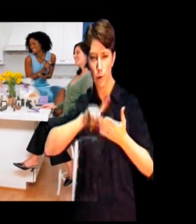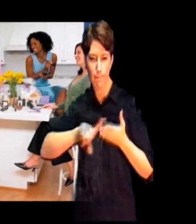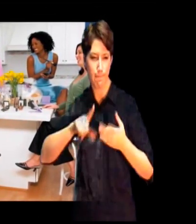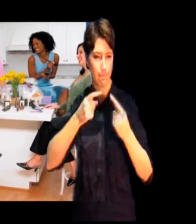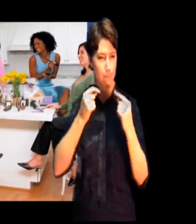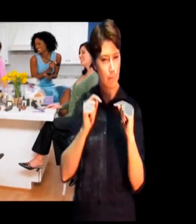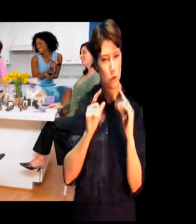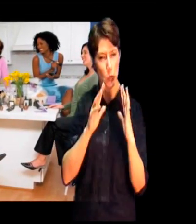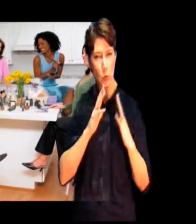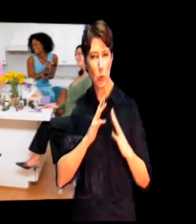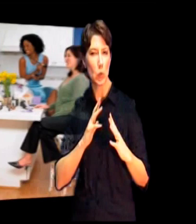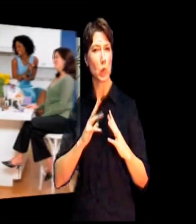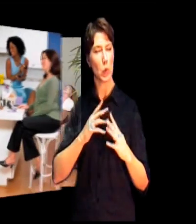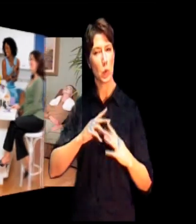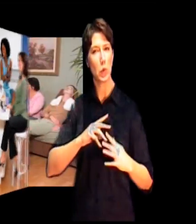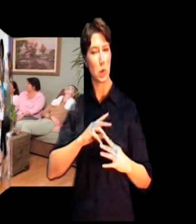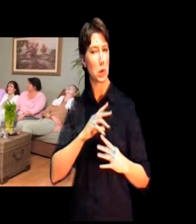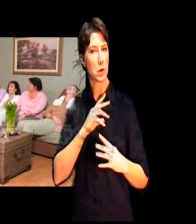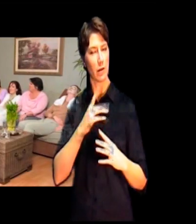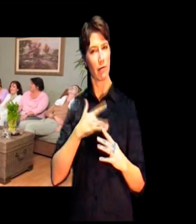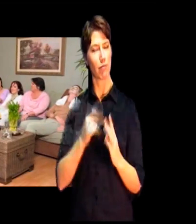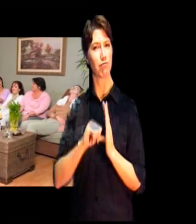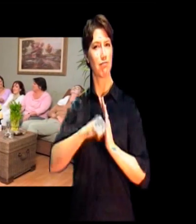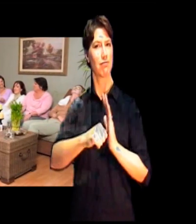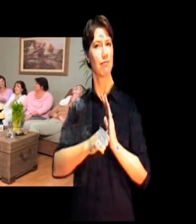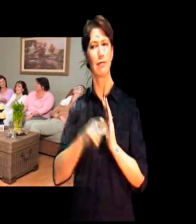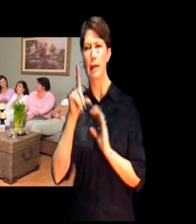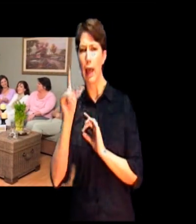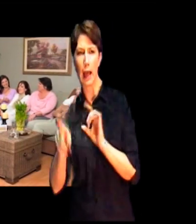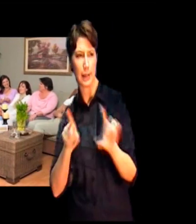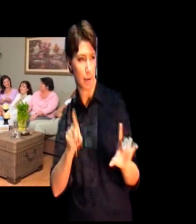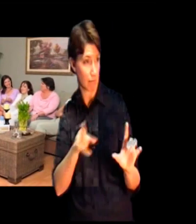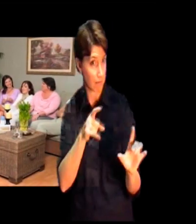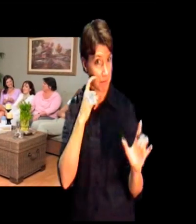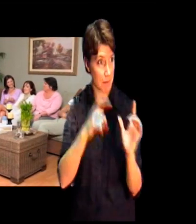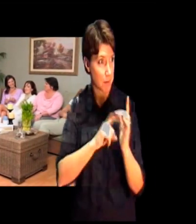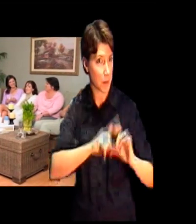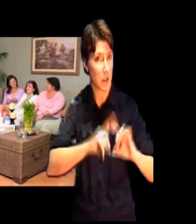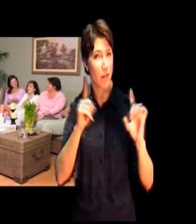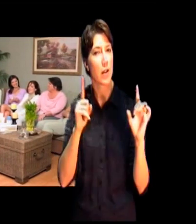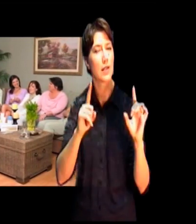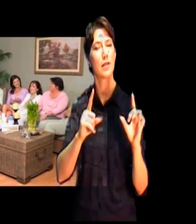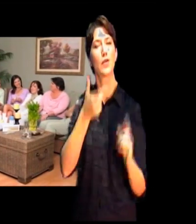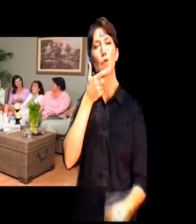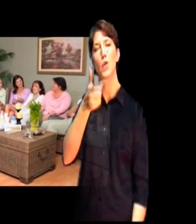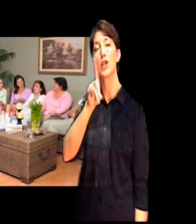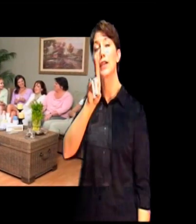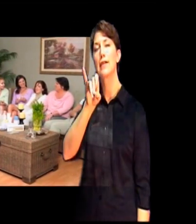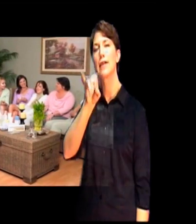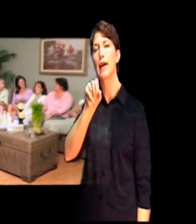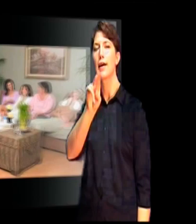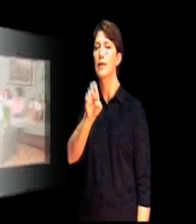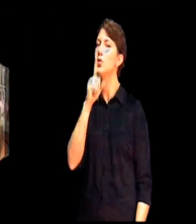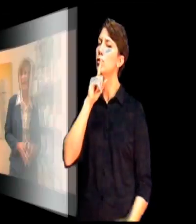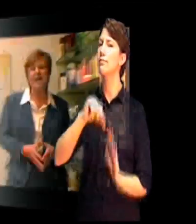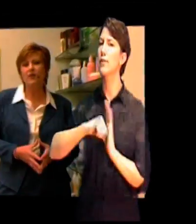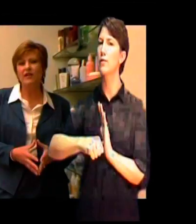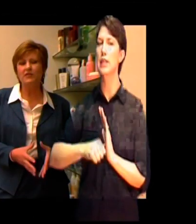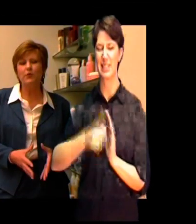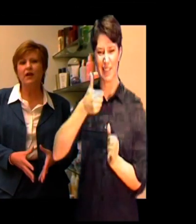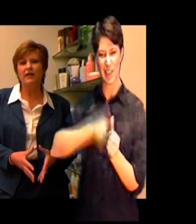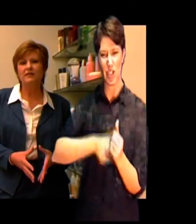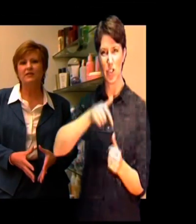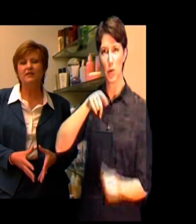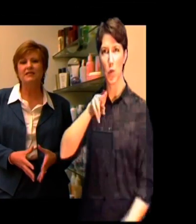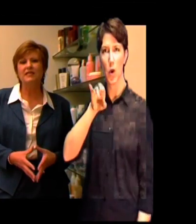skin feels different than it did before. You'll see how Diane, again, continues to reiterate the importance of each product and how